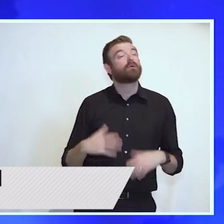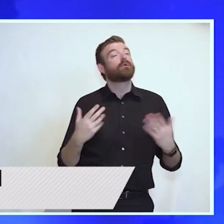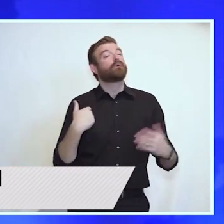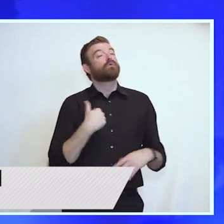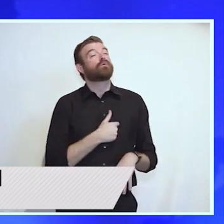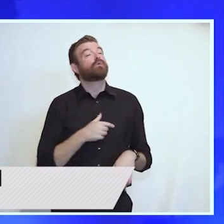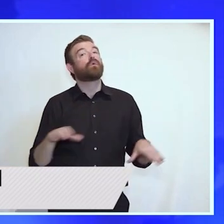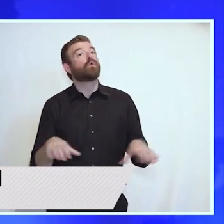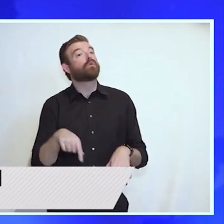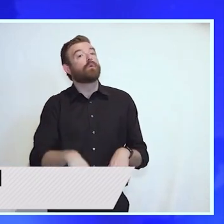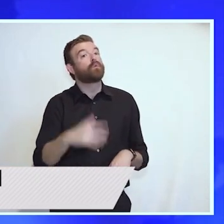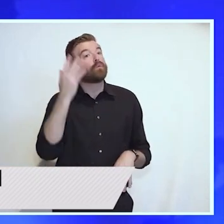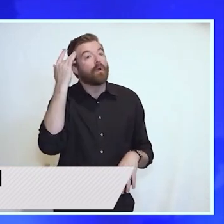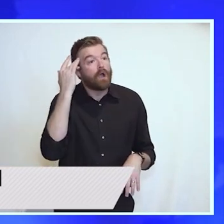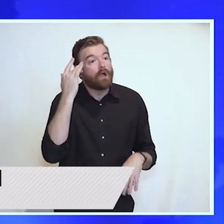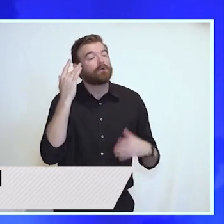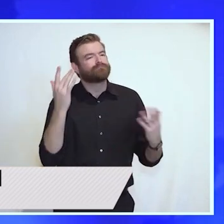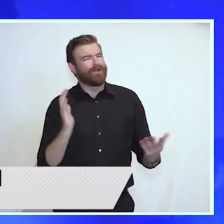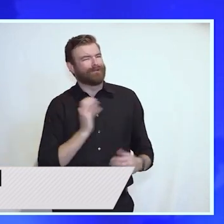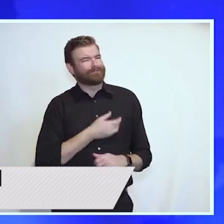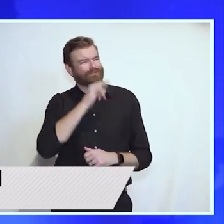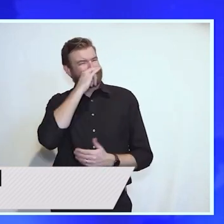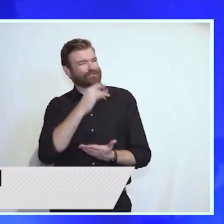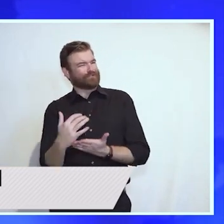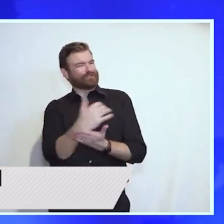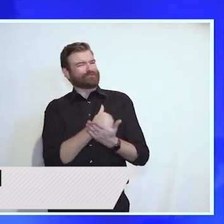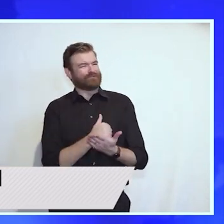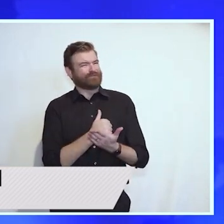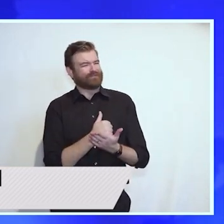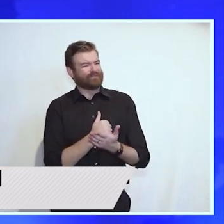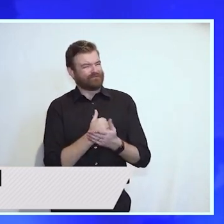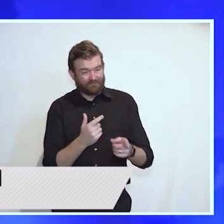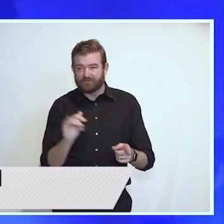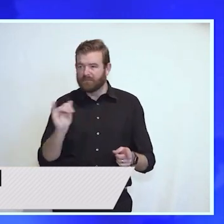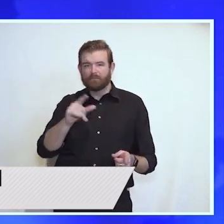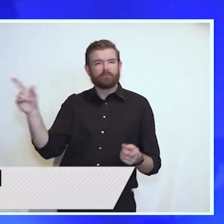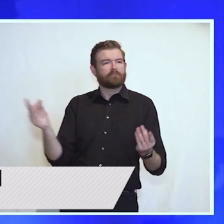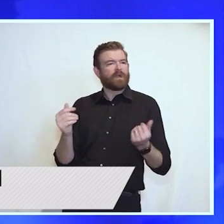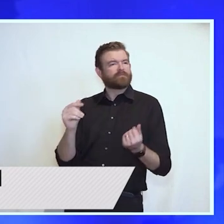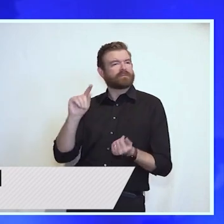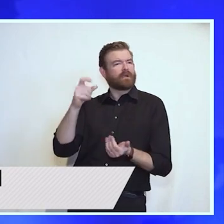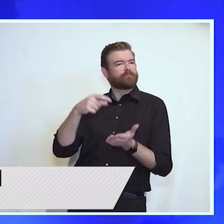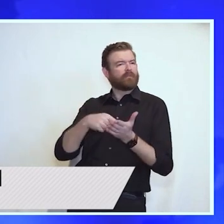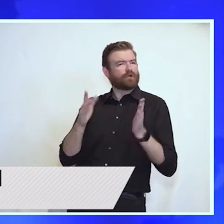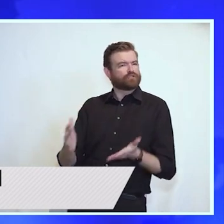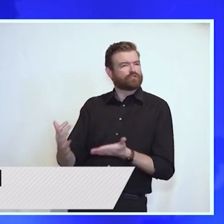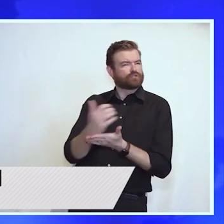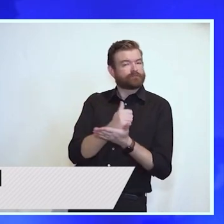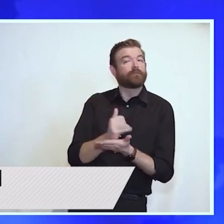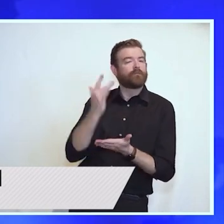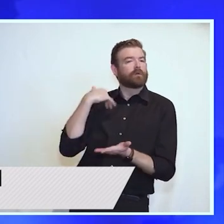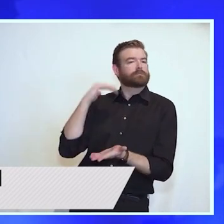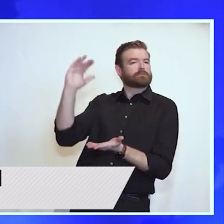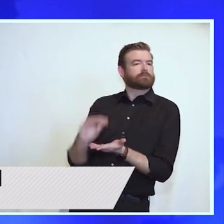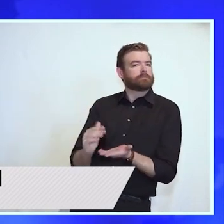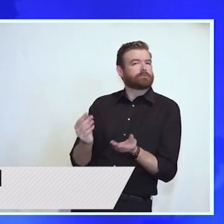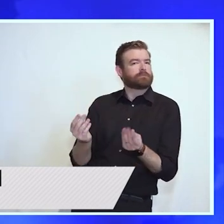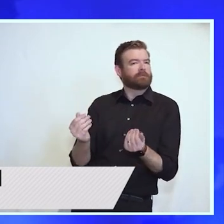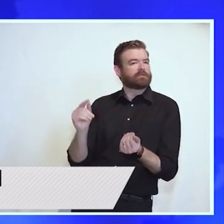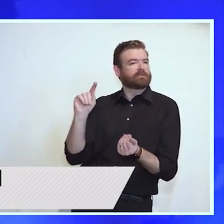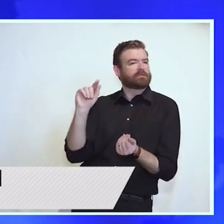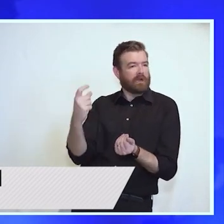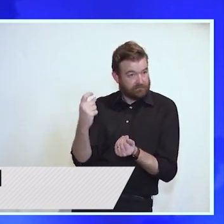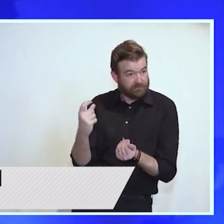is property tax relief. Every single one of these dollars that we as a state have invested is a dollar kept in the pockets